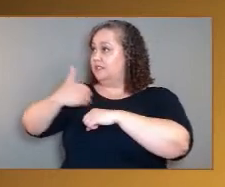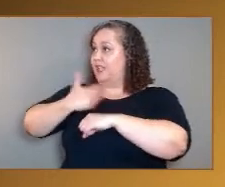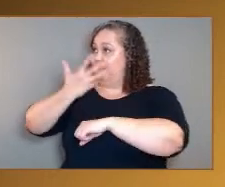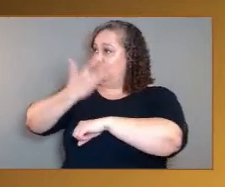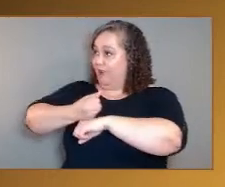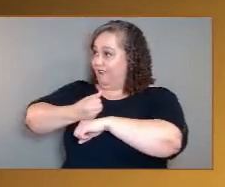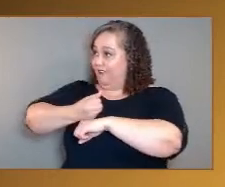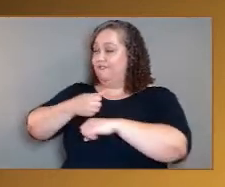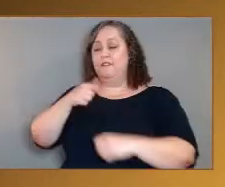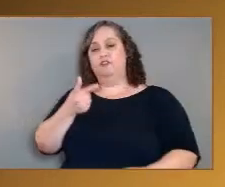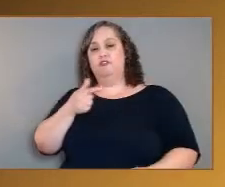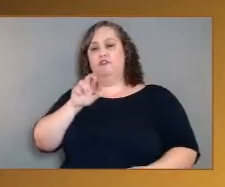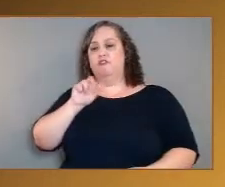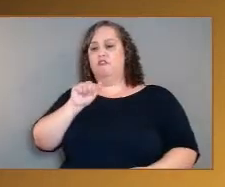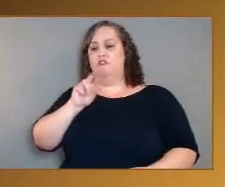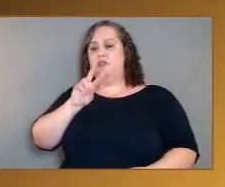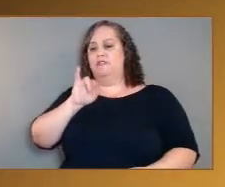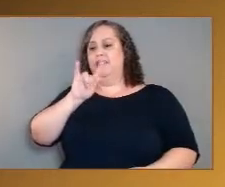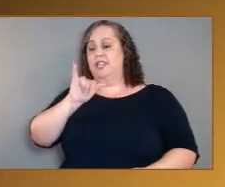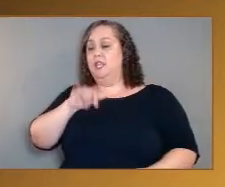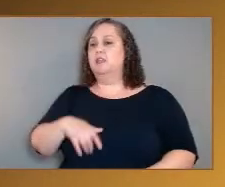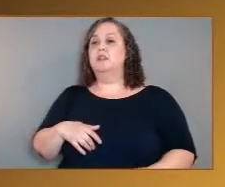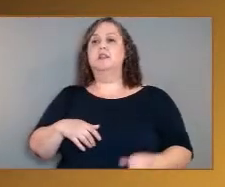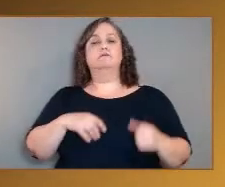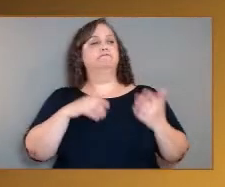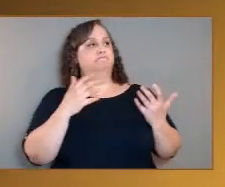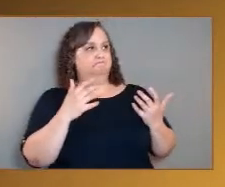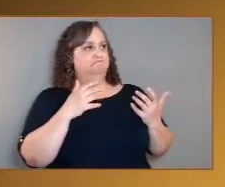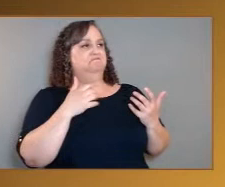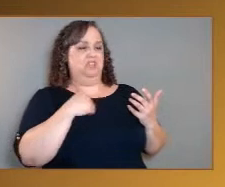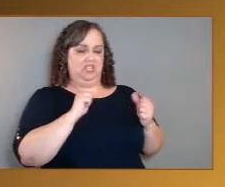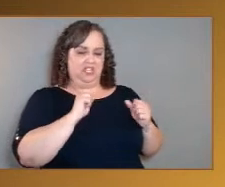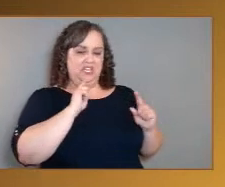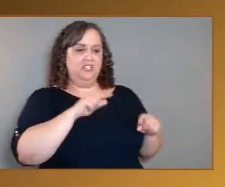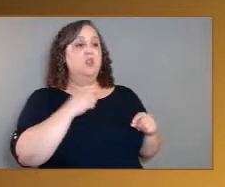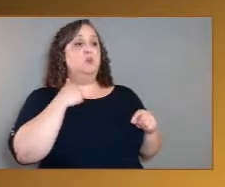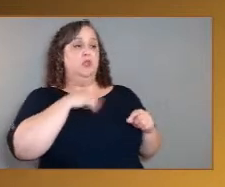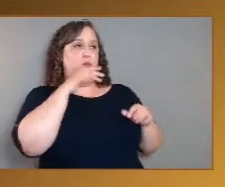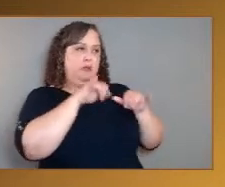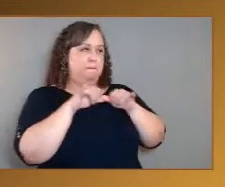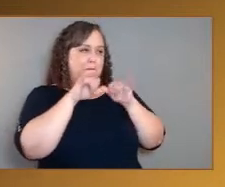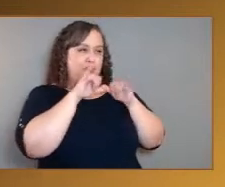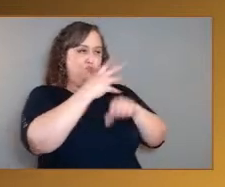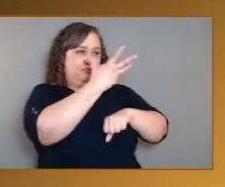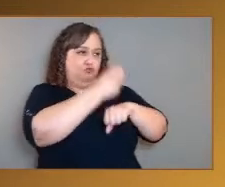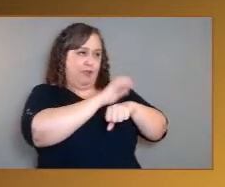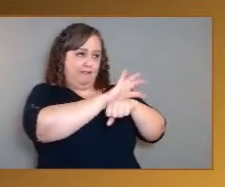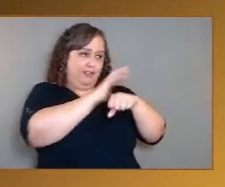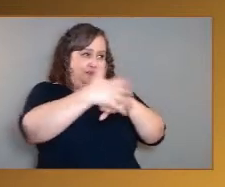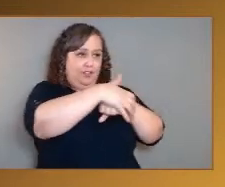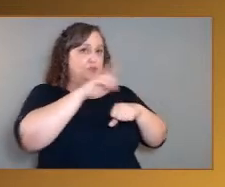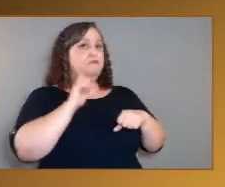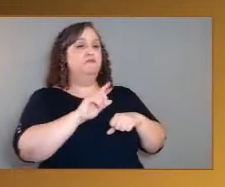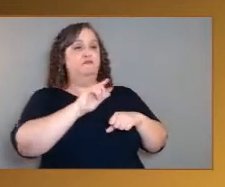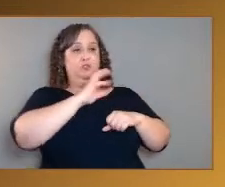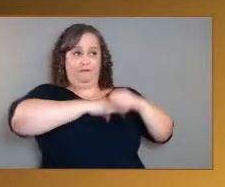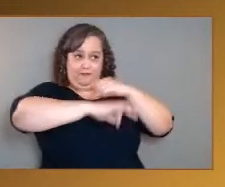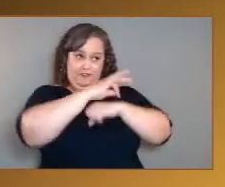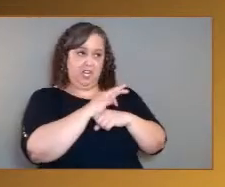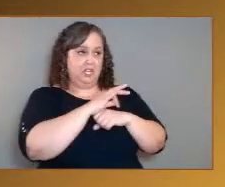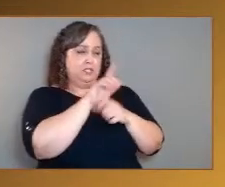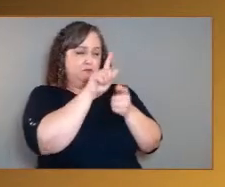Well, I can take that one. We're going to measure the gravity field of Venus very precisely. And absolutely, it has gravity. It's